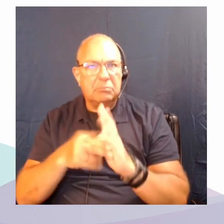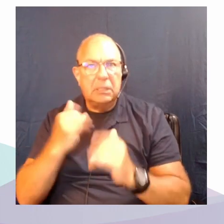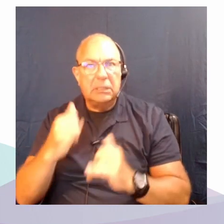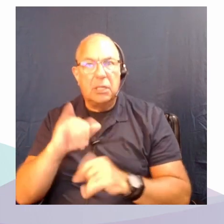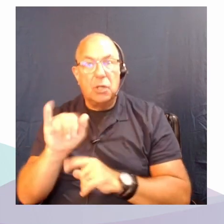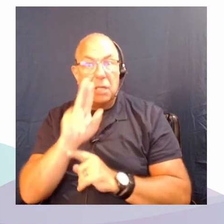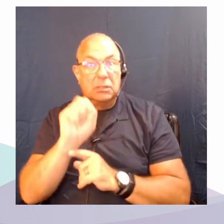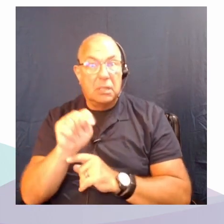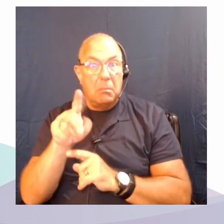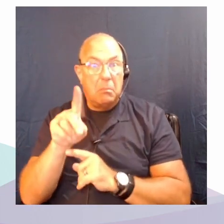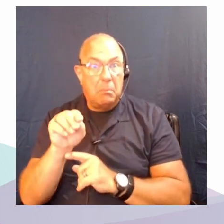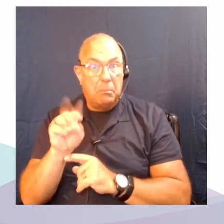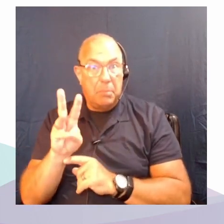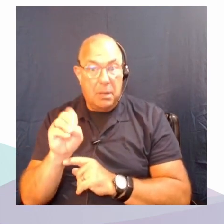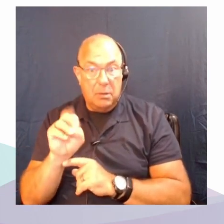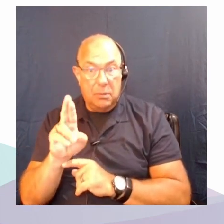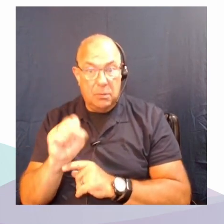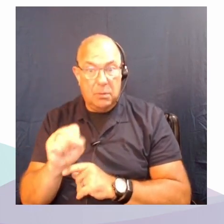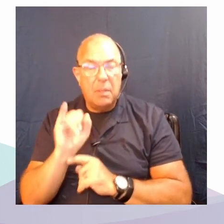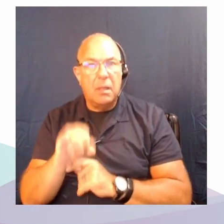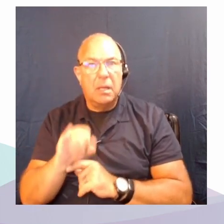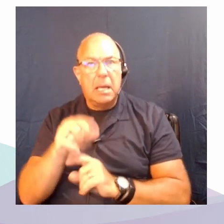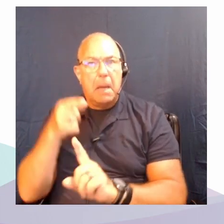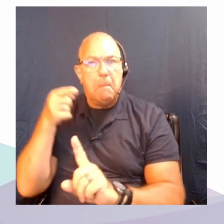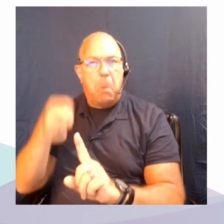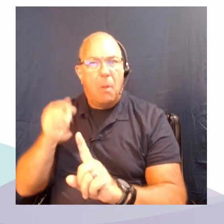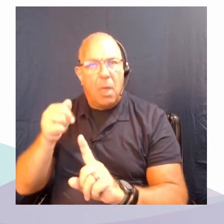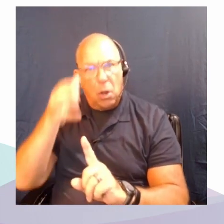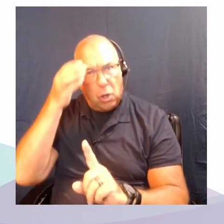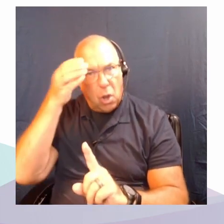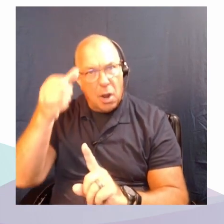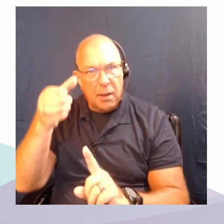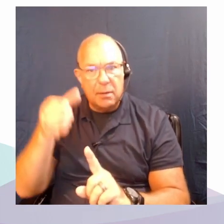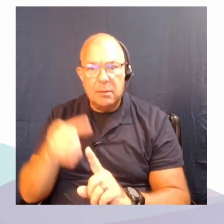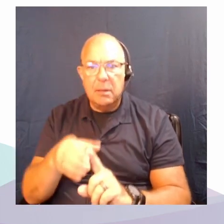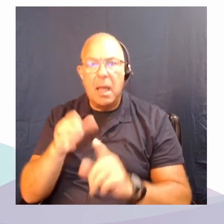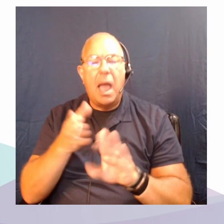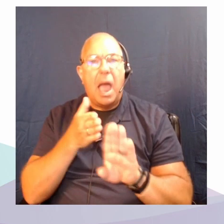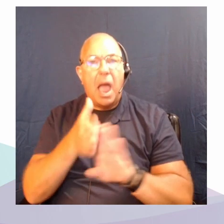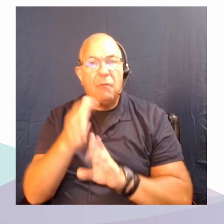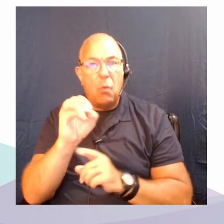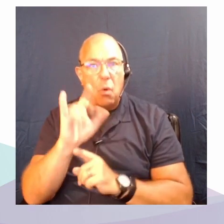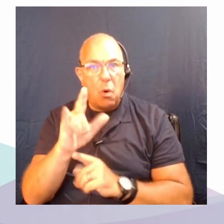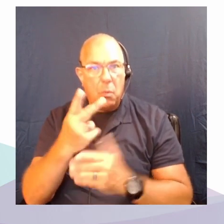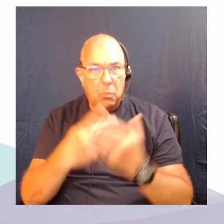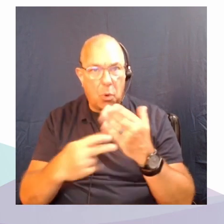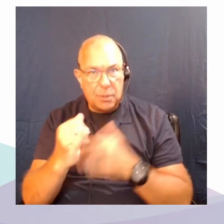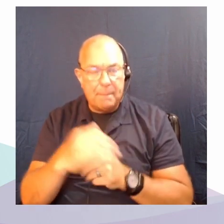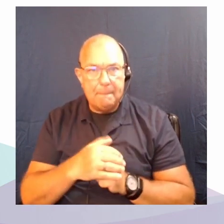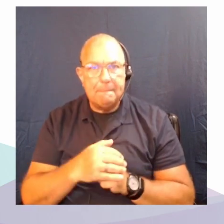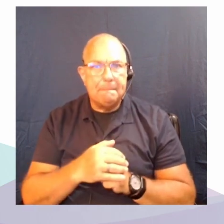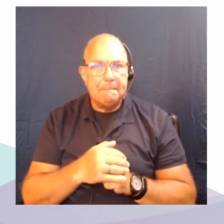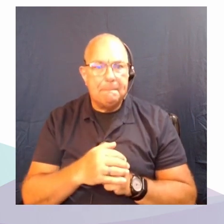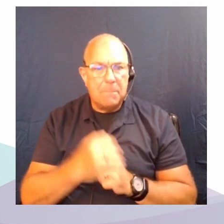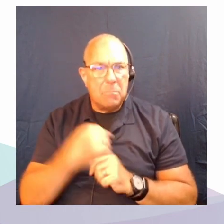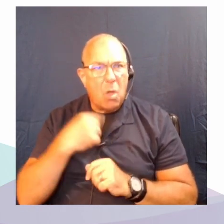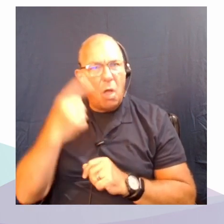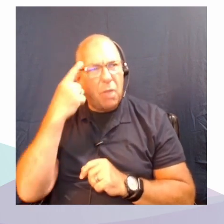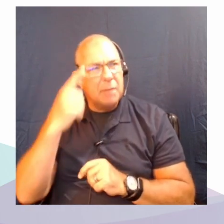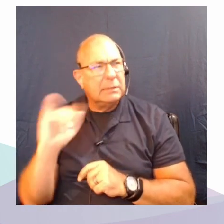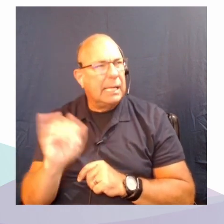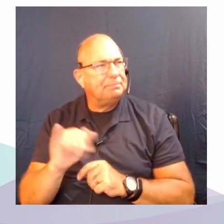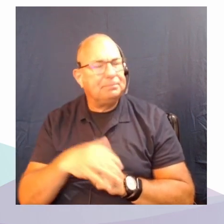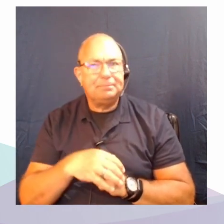This was at the heart of the idea of the After Oil project. I kind of thought, like, you know, instead of everybody,